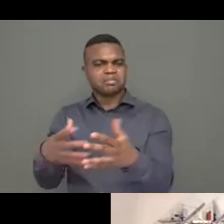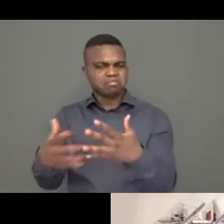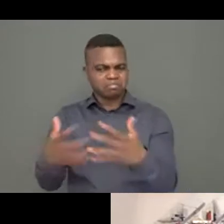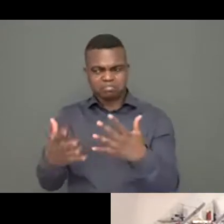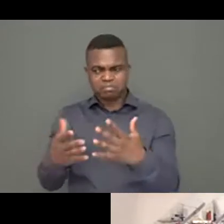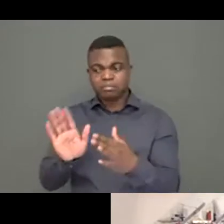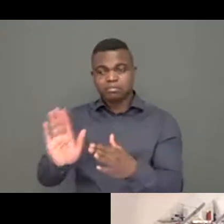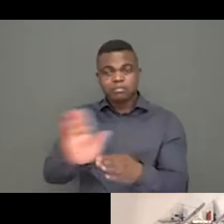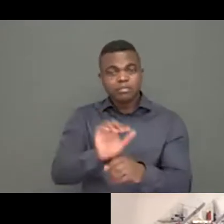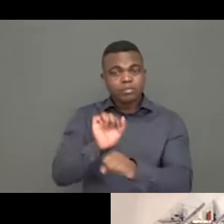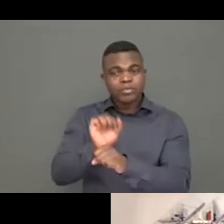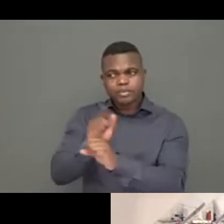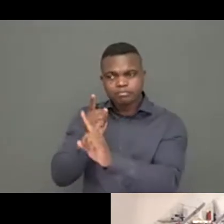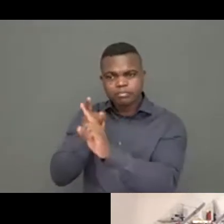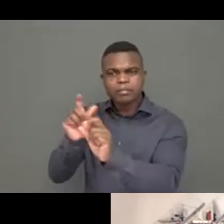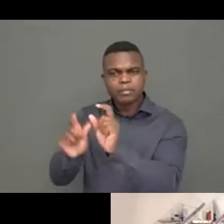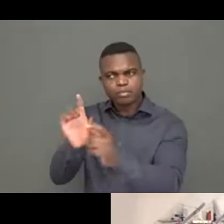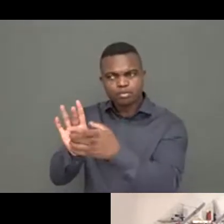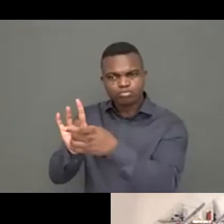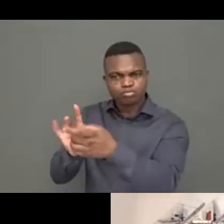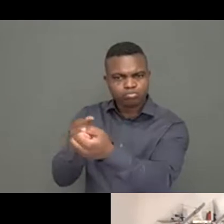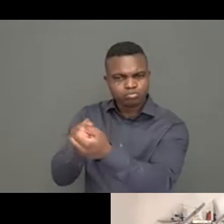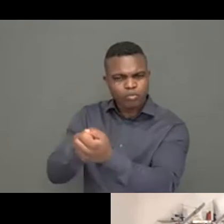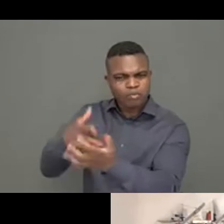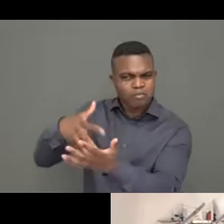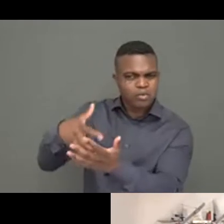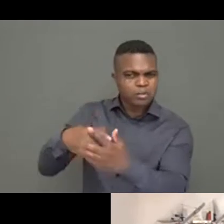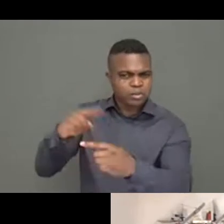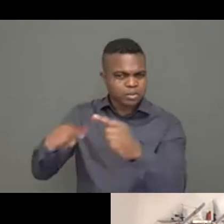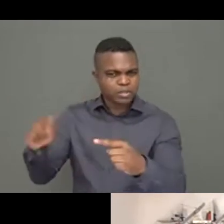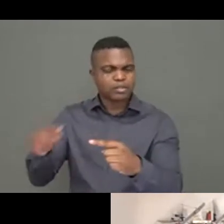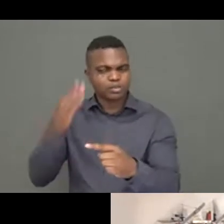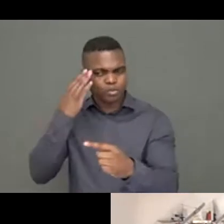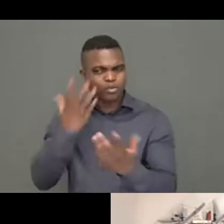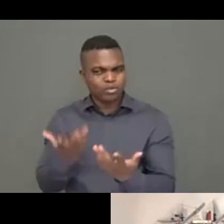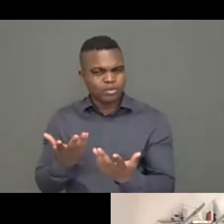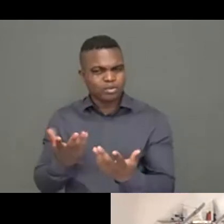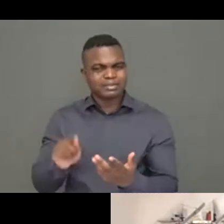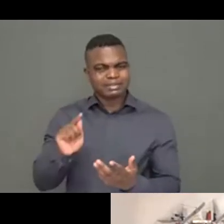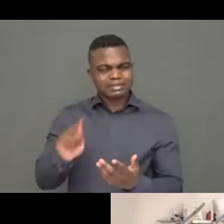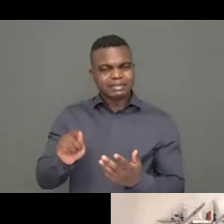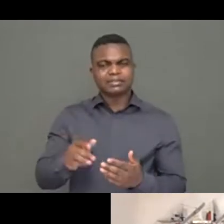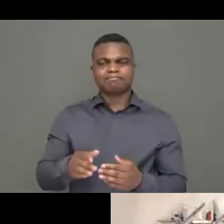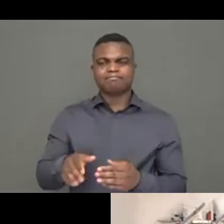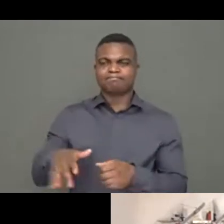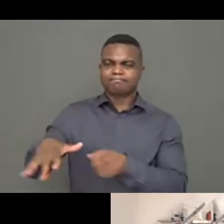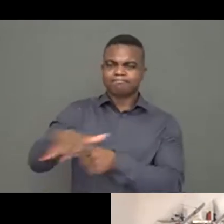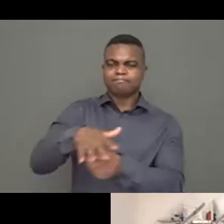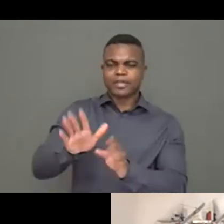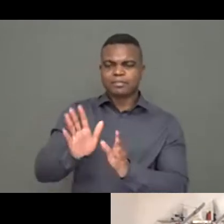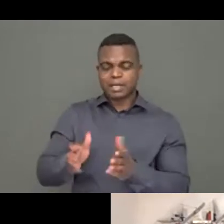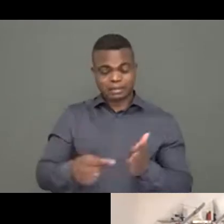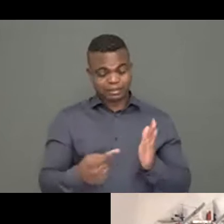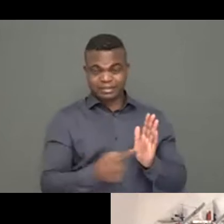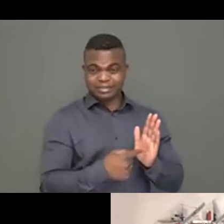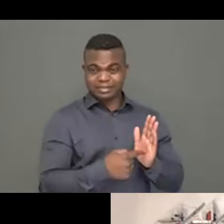crisis if we don't have all the organizations involved. I know that some of small organizations